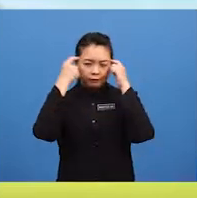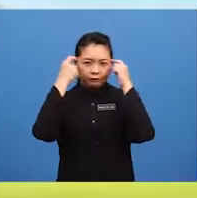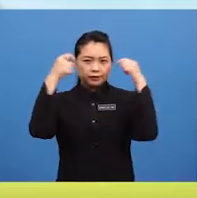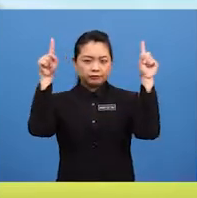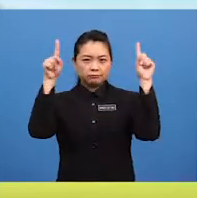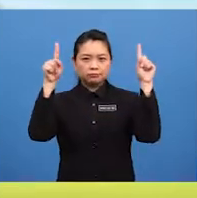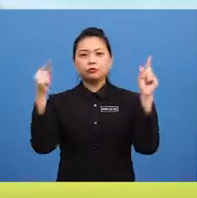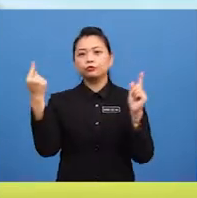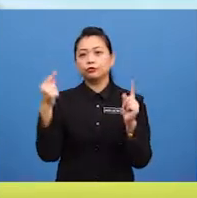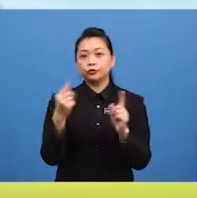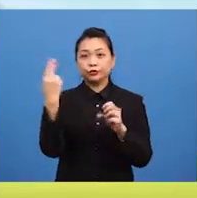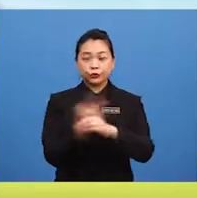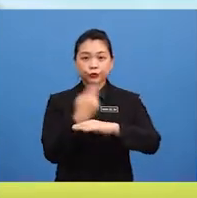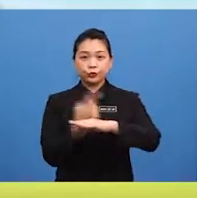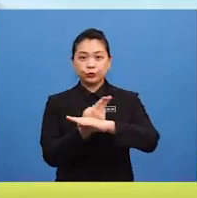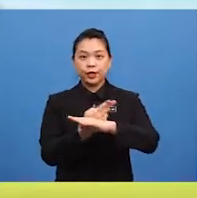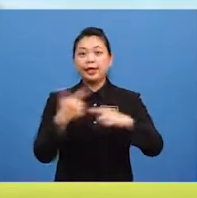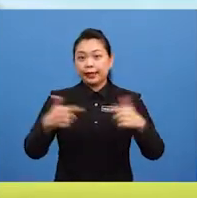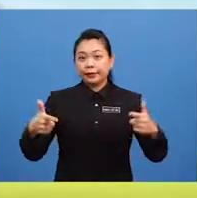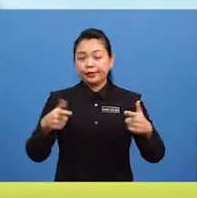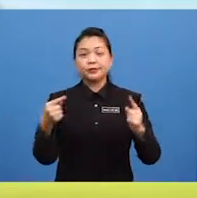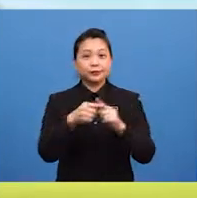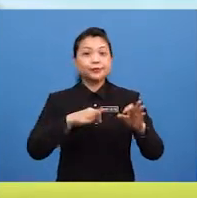language to describe a picture